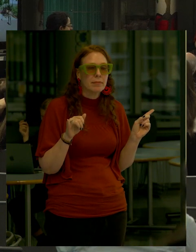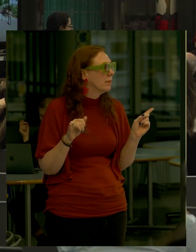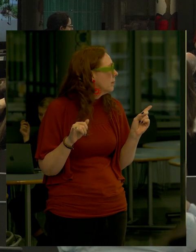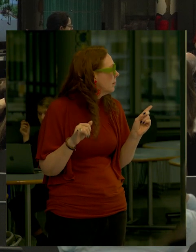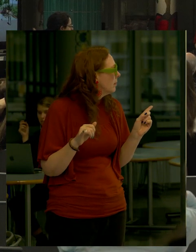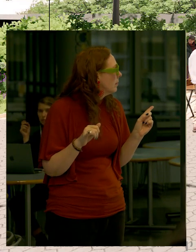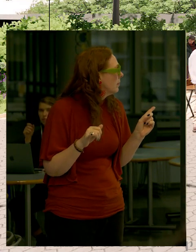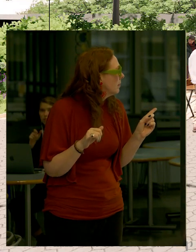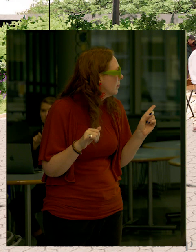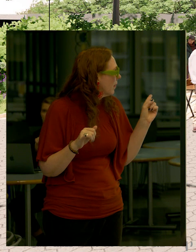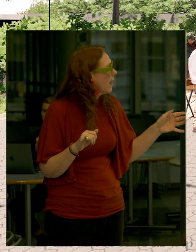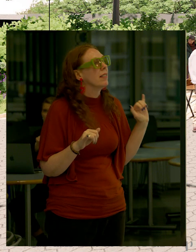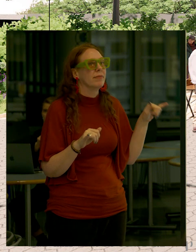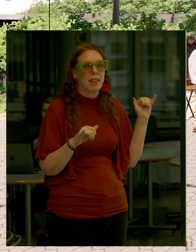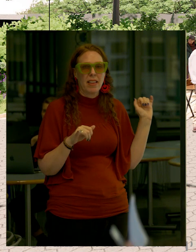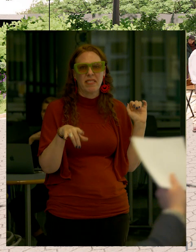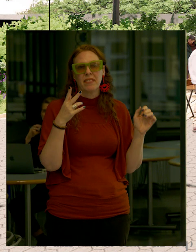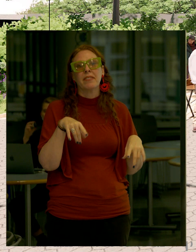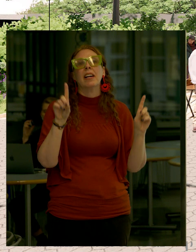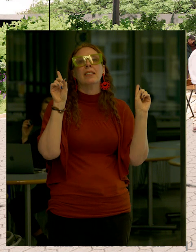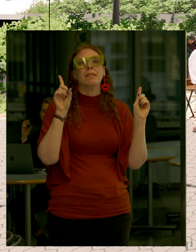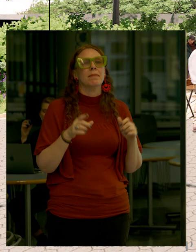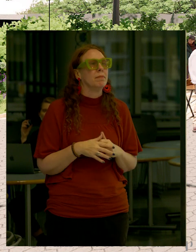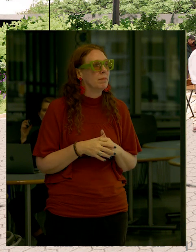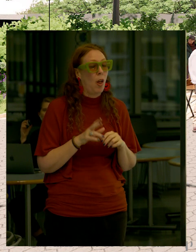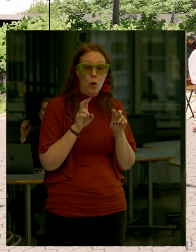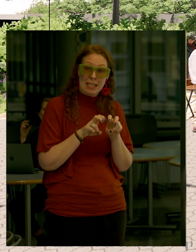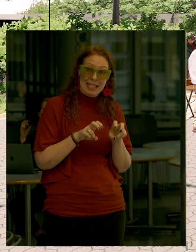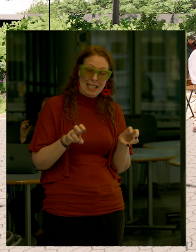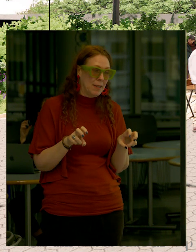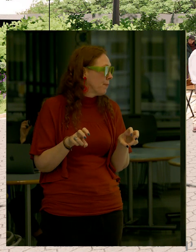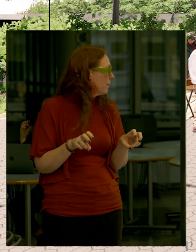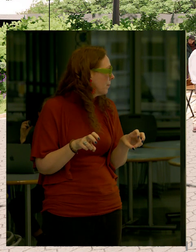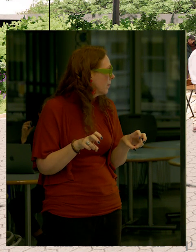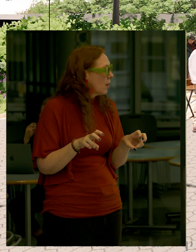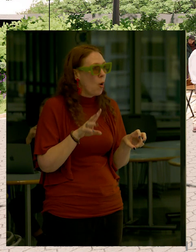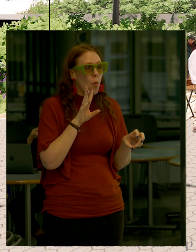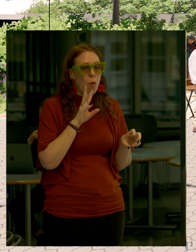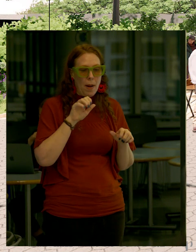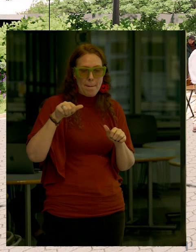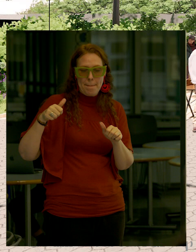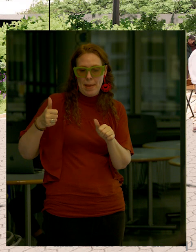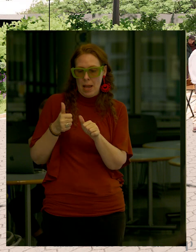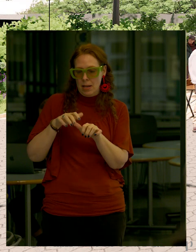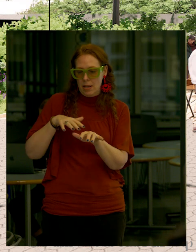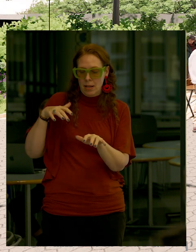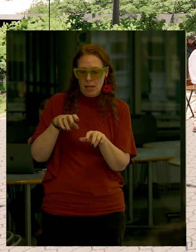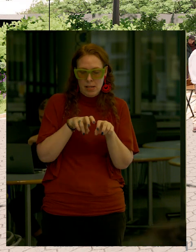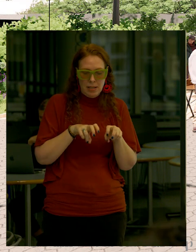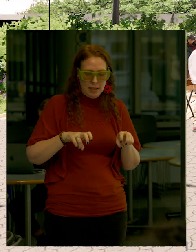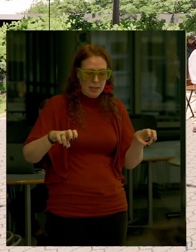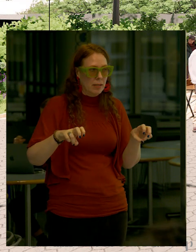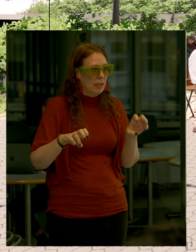now That That That Are those seats So now the water's behind us And we're looking at We're looking